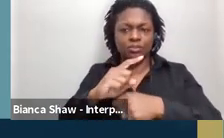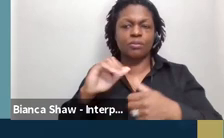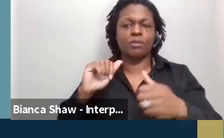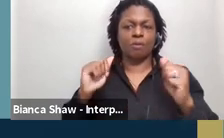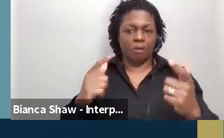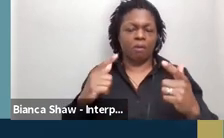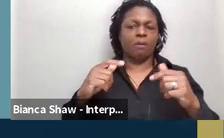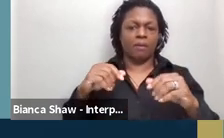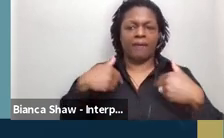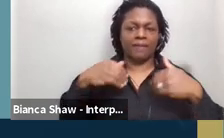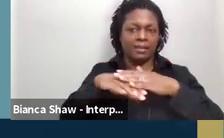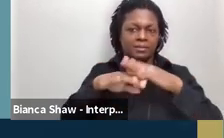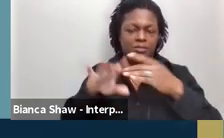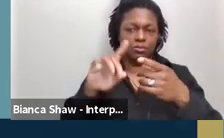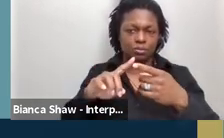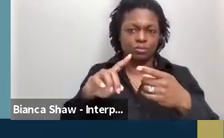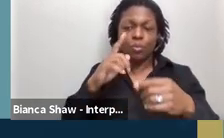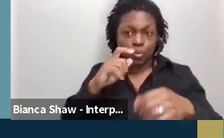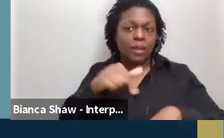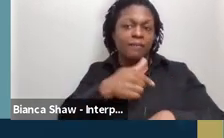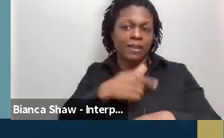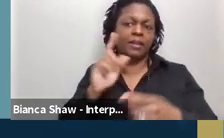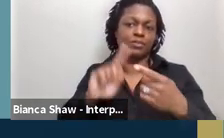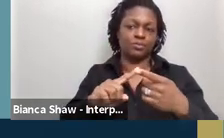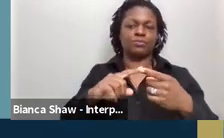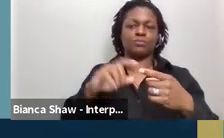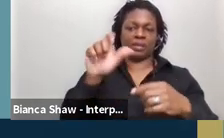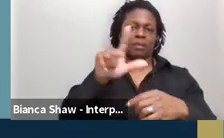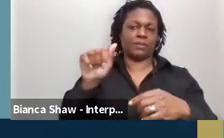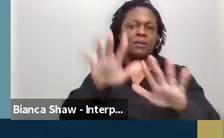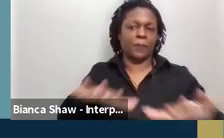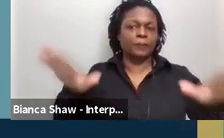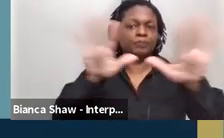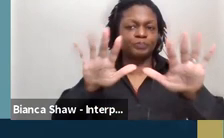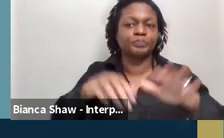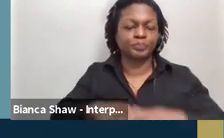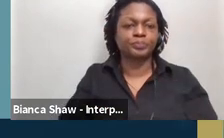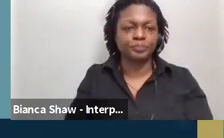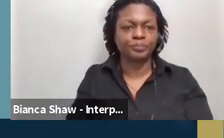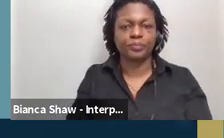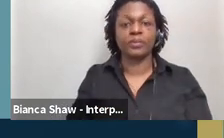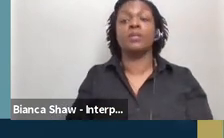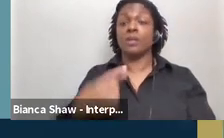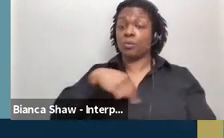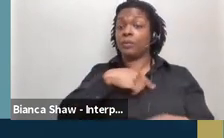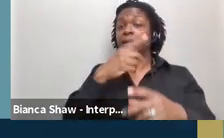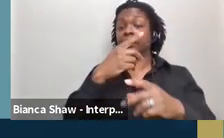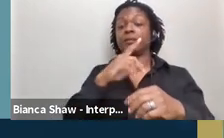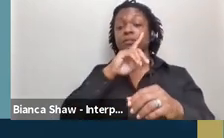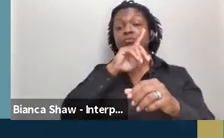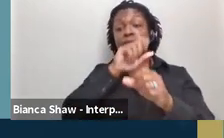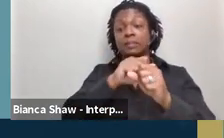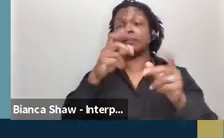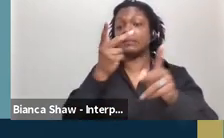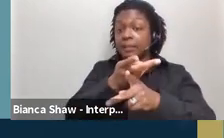So here's again, some information to links of information. We do keep a, uh, coronavirus Medicaid